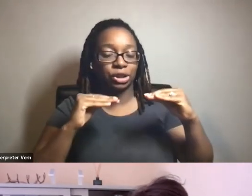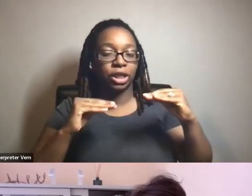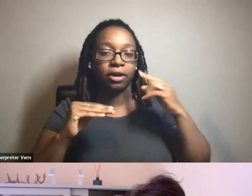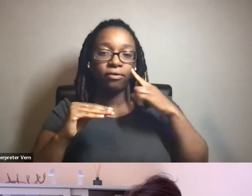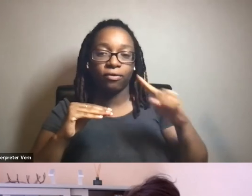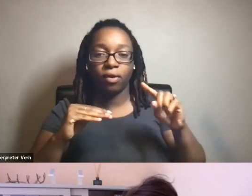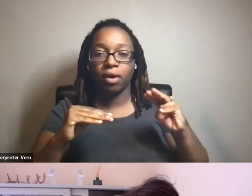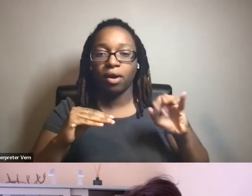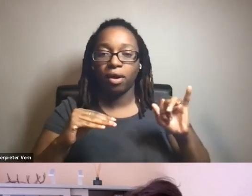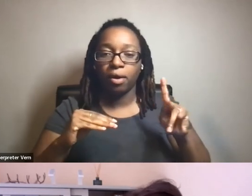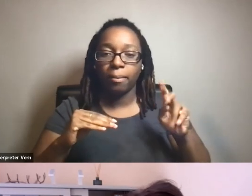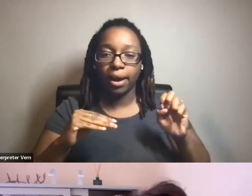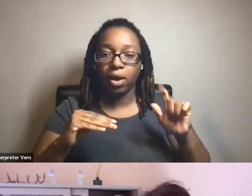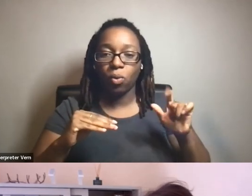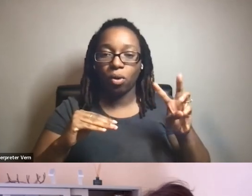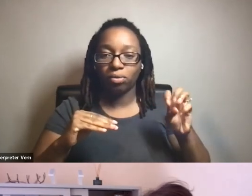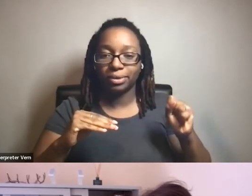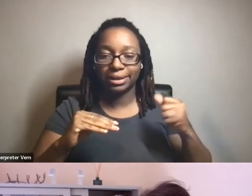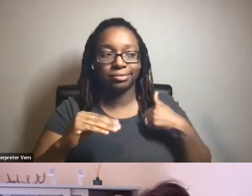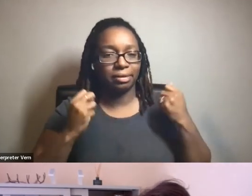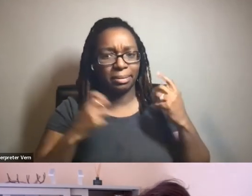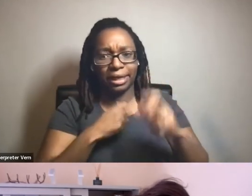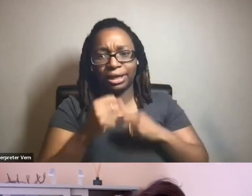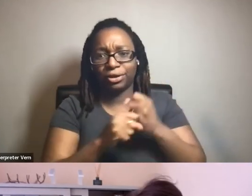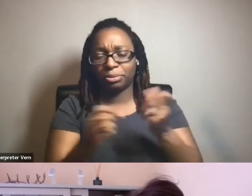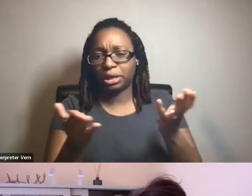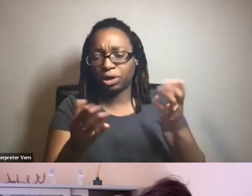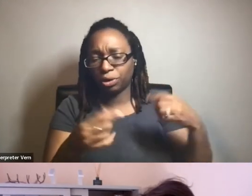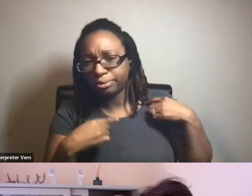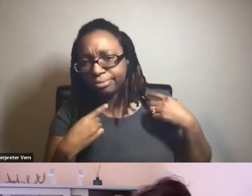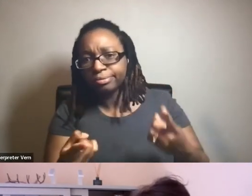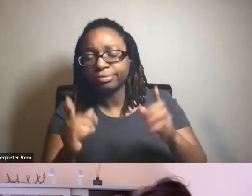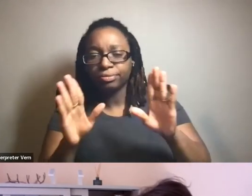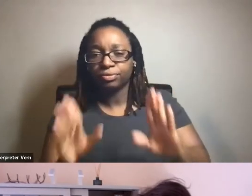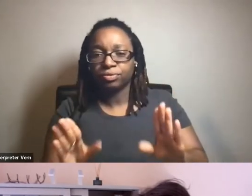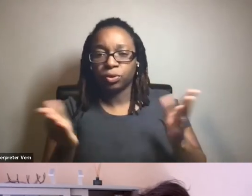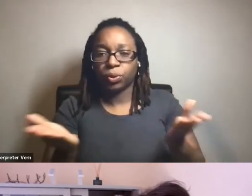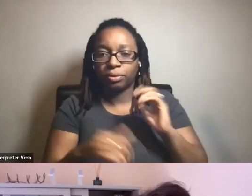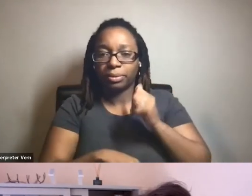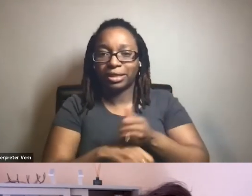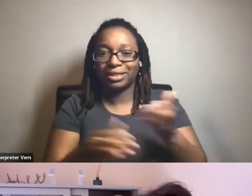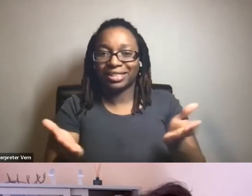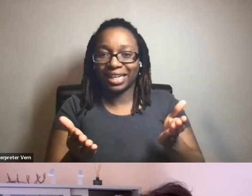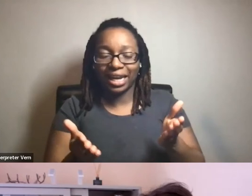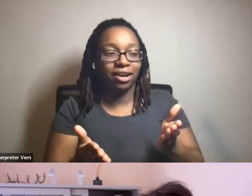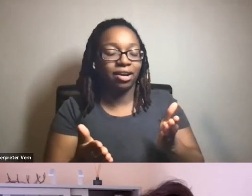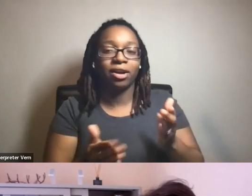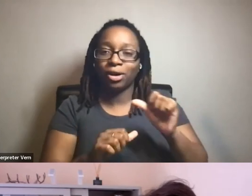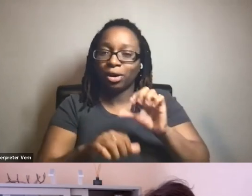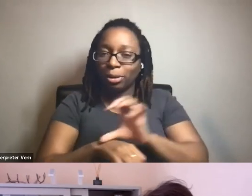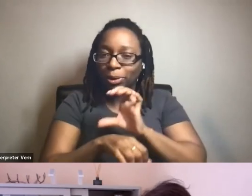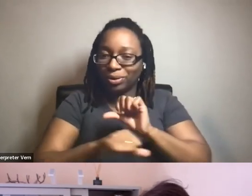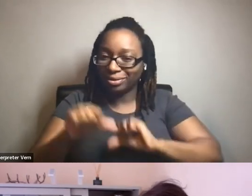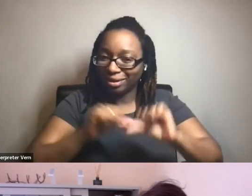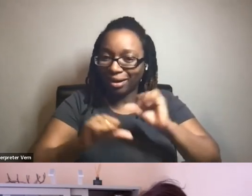Wald. So it's, been here for many years and that's one of the great things about being based here is our sort of closeness with computer science. But I